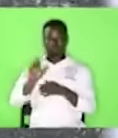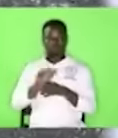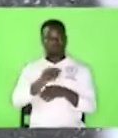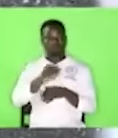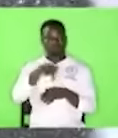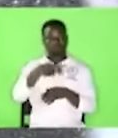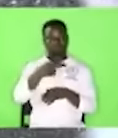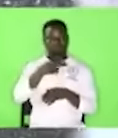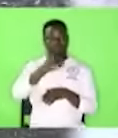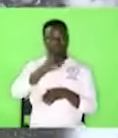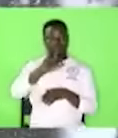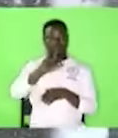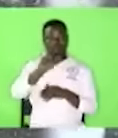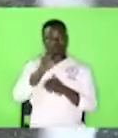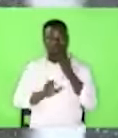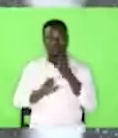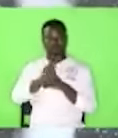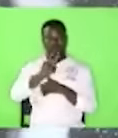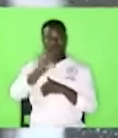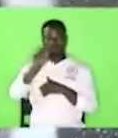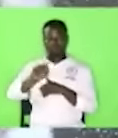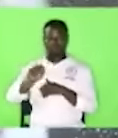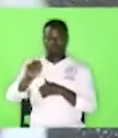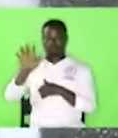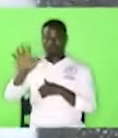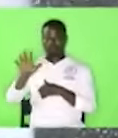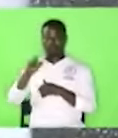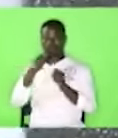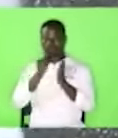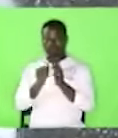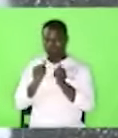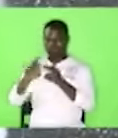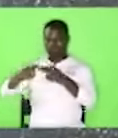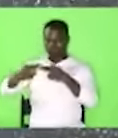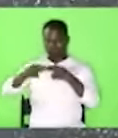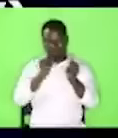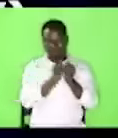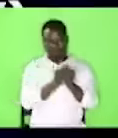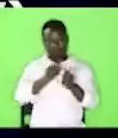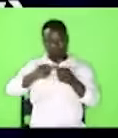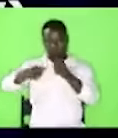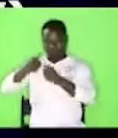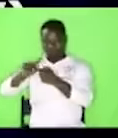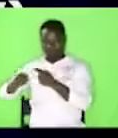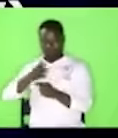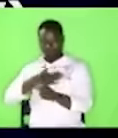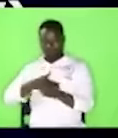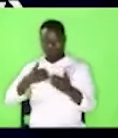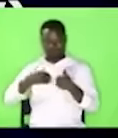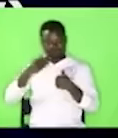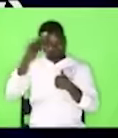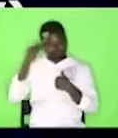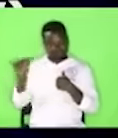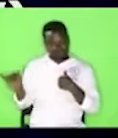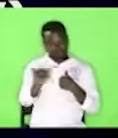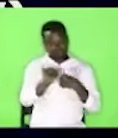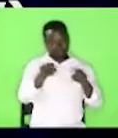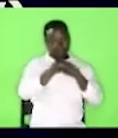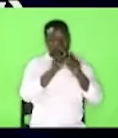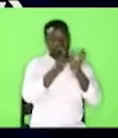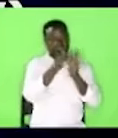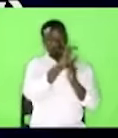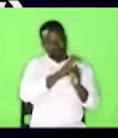In your relationship with one another have the same mindset as Christ Jesus